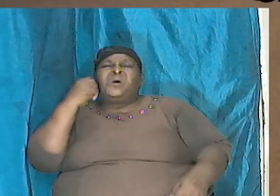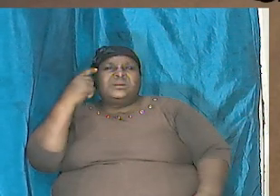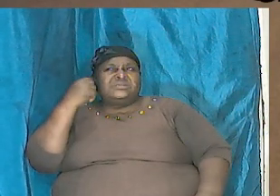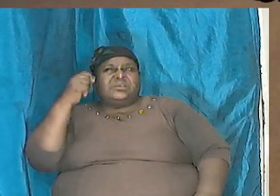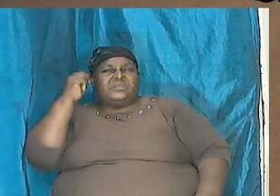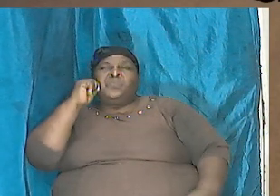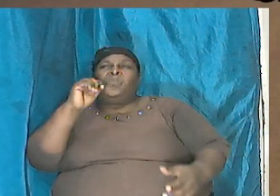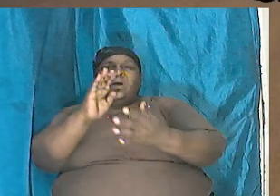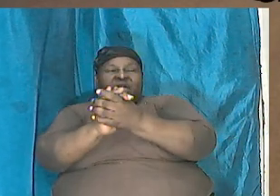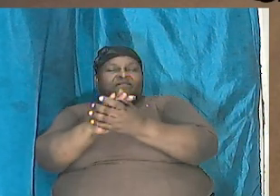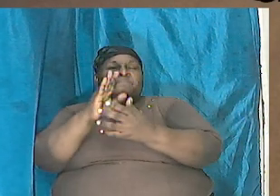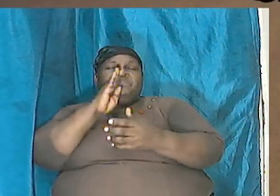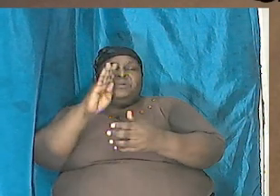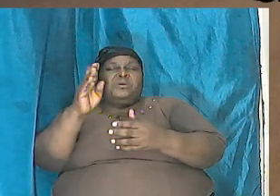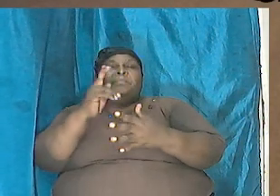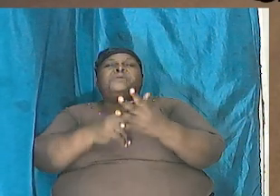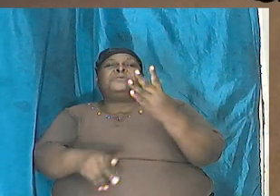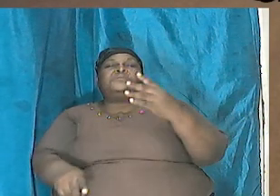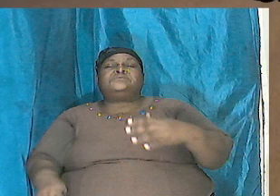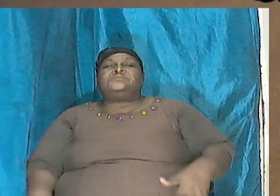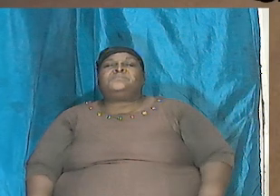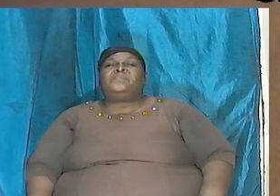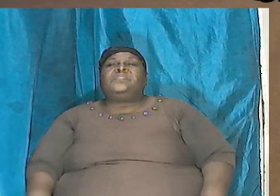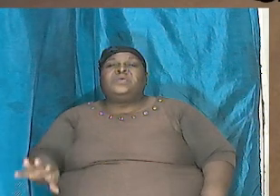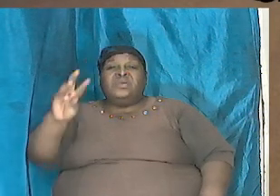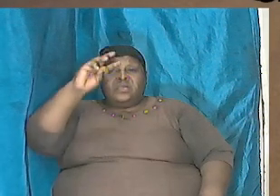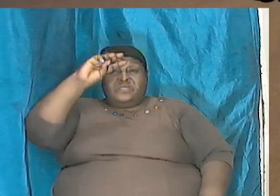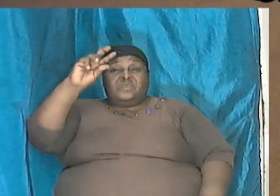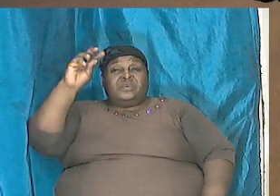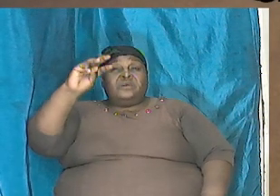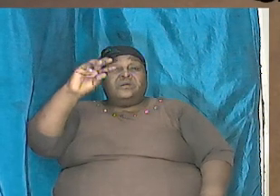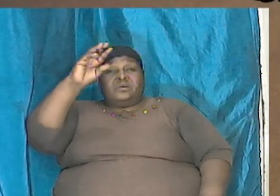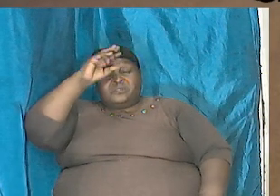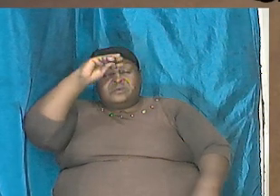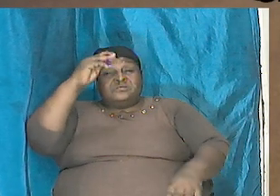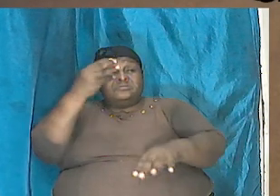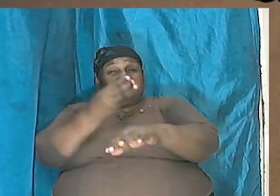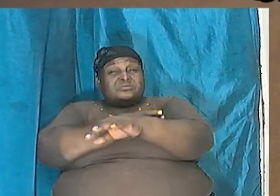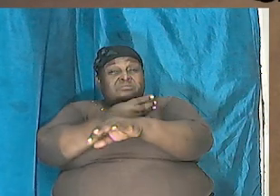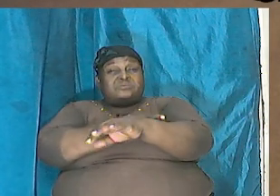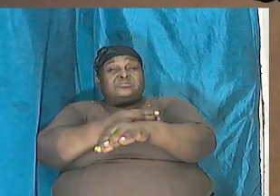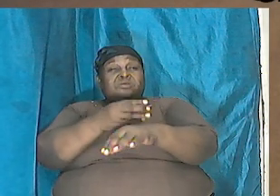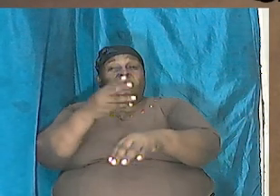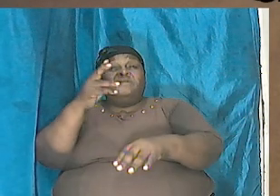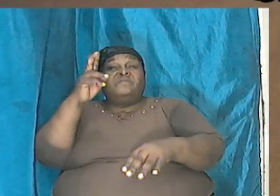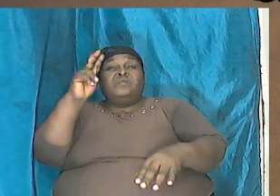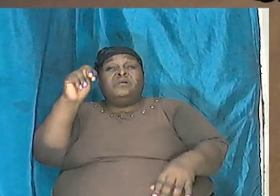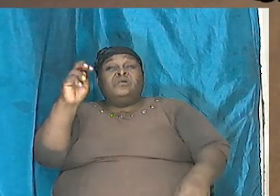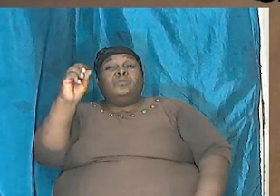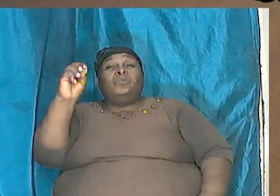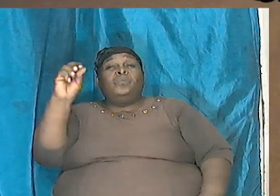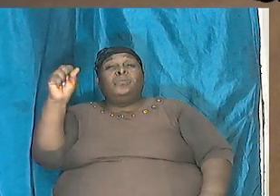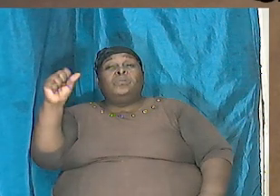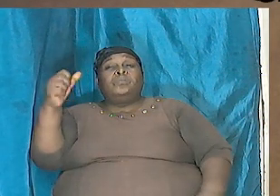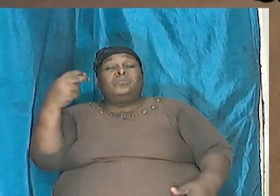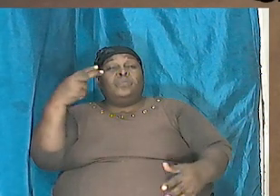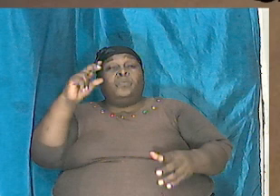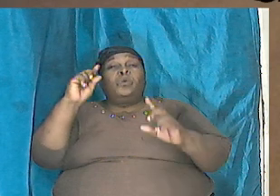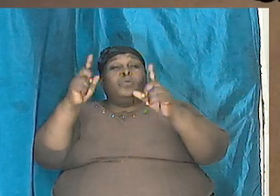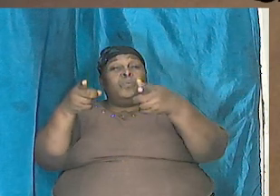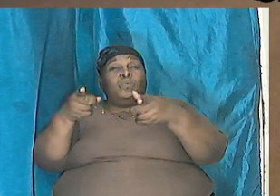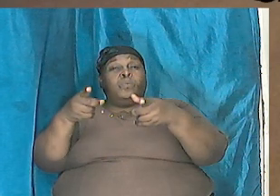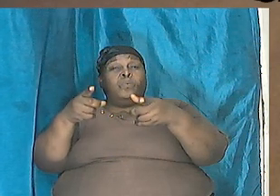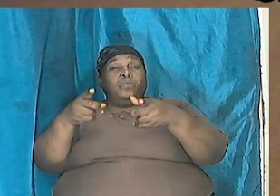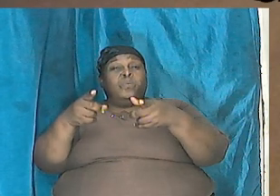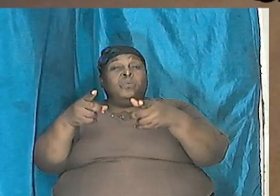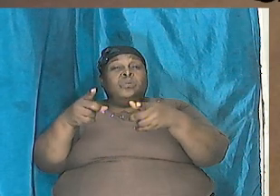part of it but the sons of Noah went forth that went forth out of the ark were Shem and